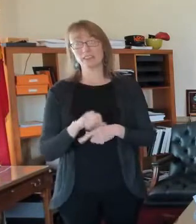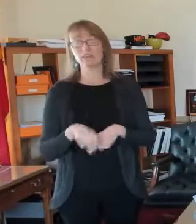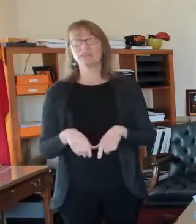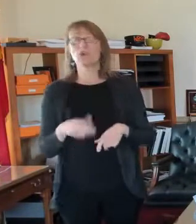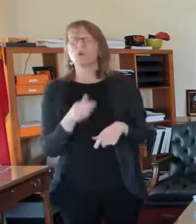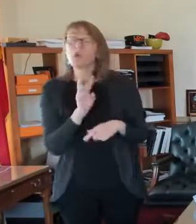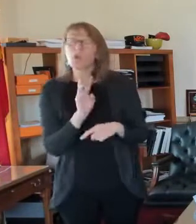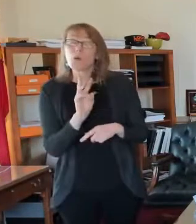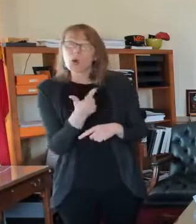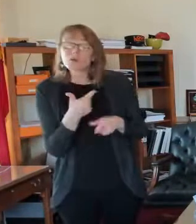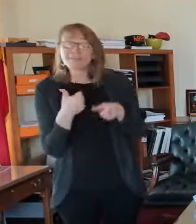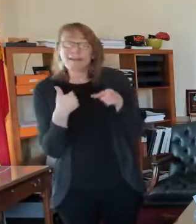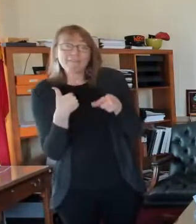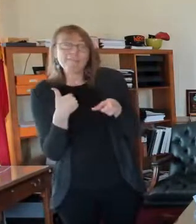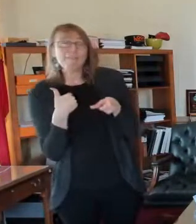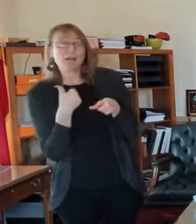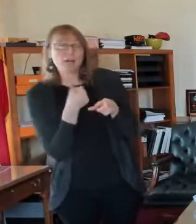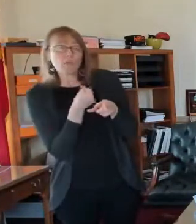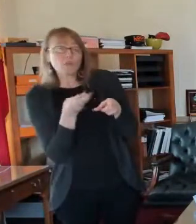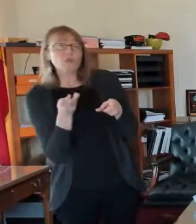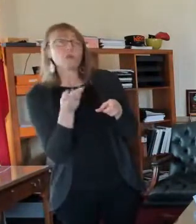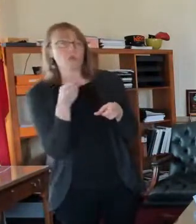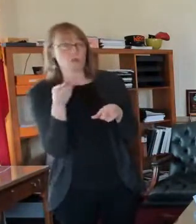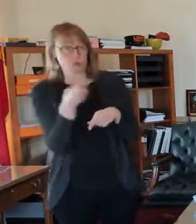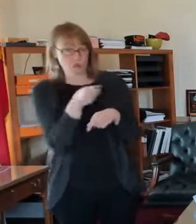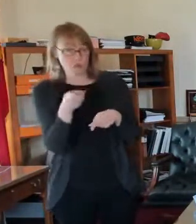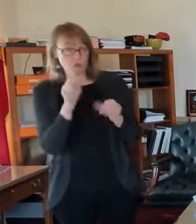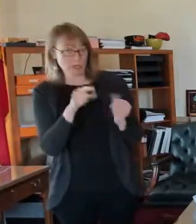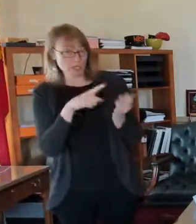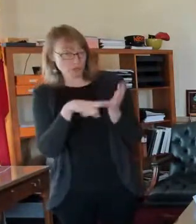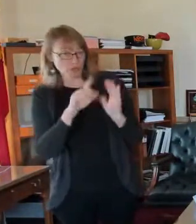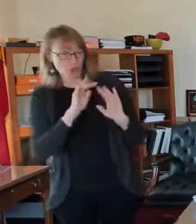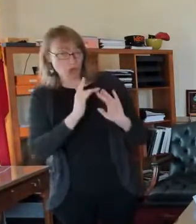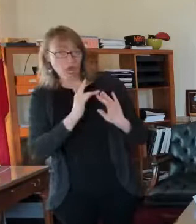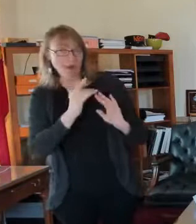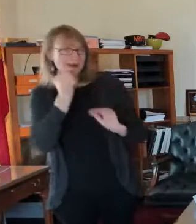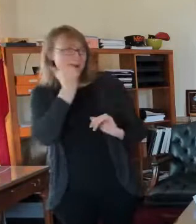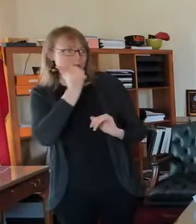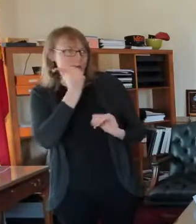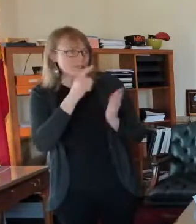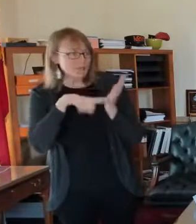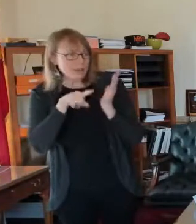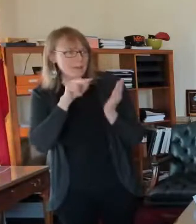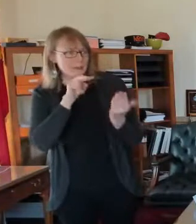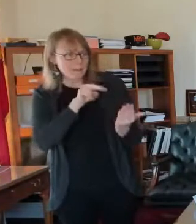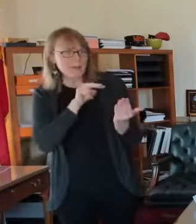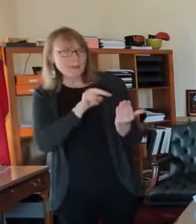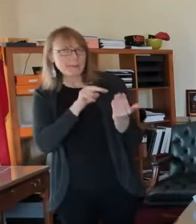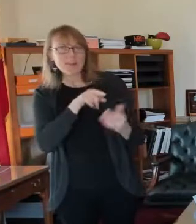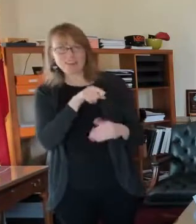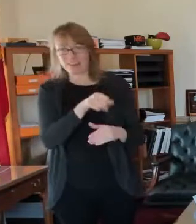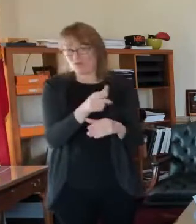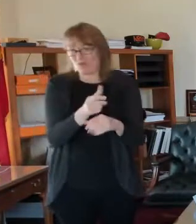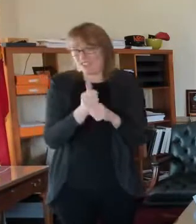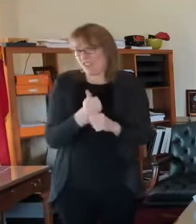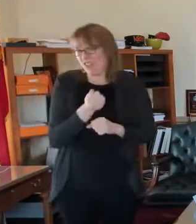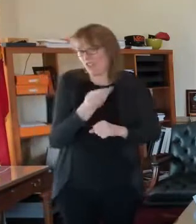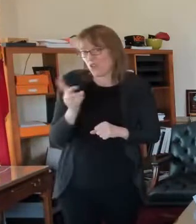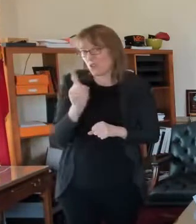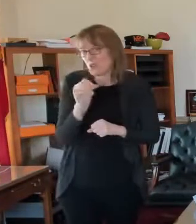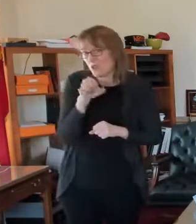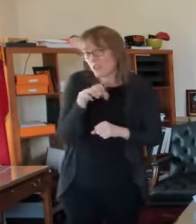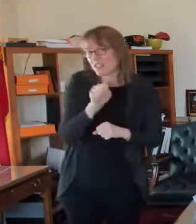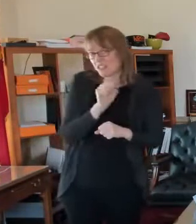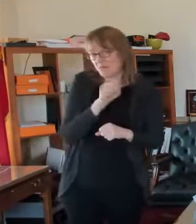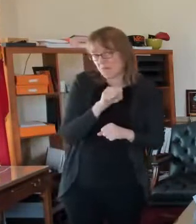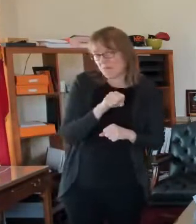every day, uh, on their website, because they do have a few doses. Uh, and we're hopeful that CVS will,